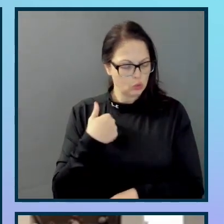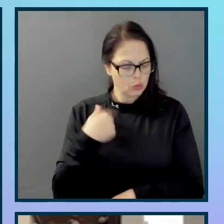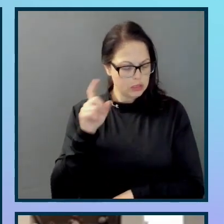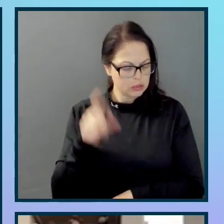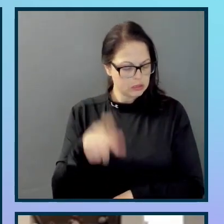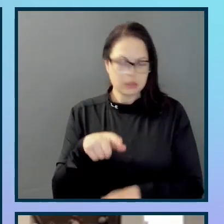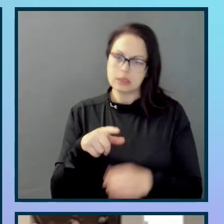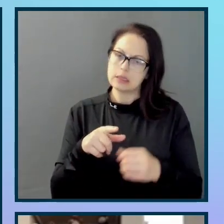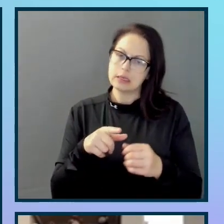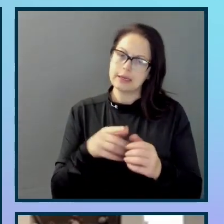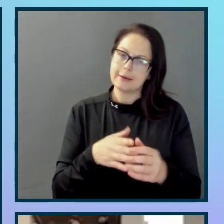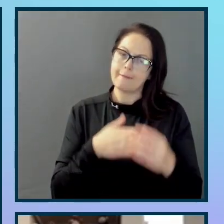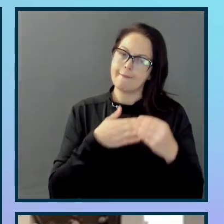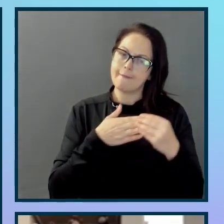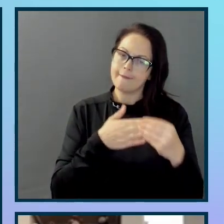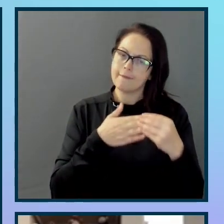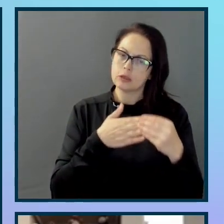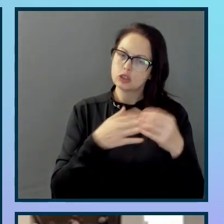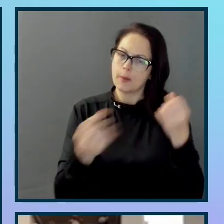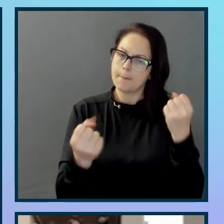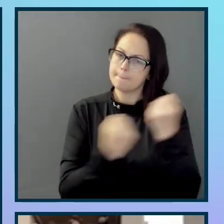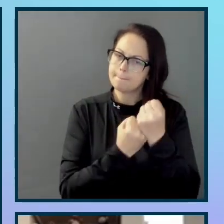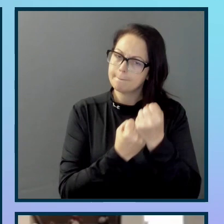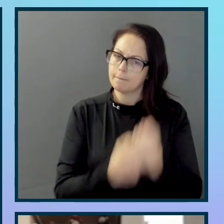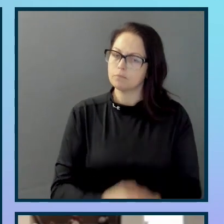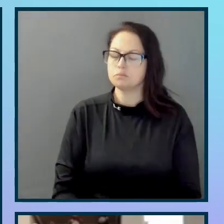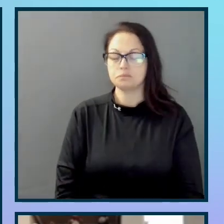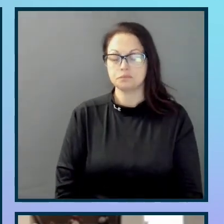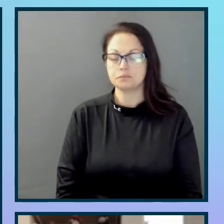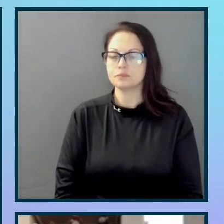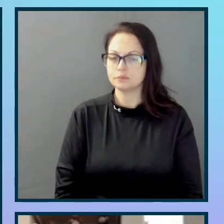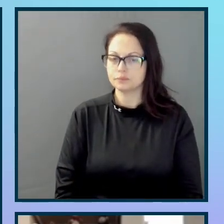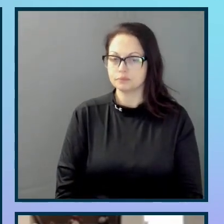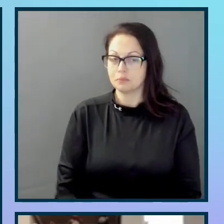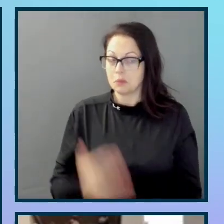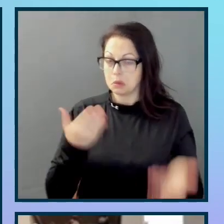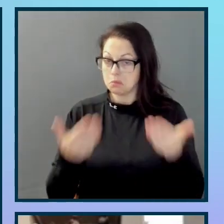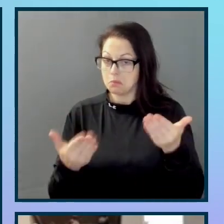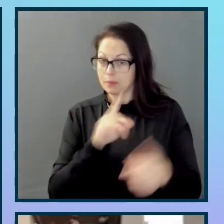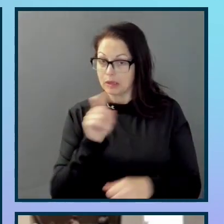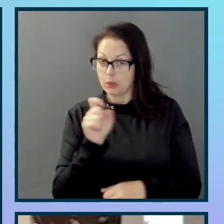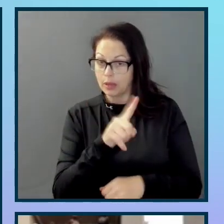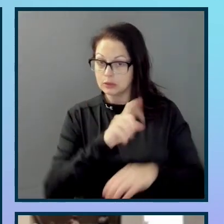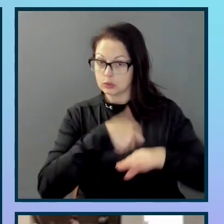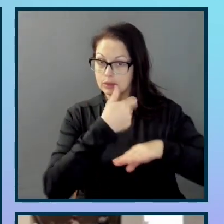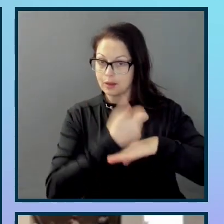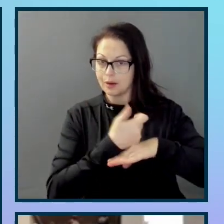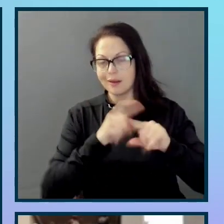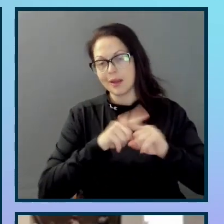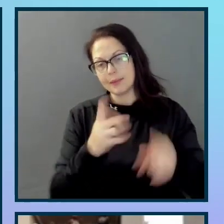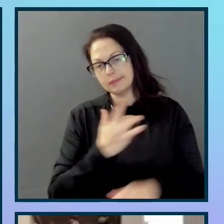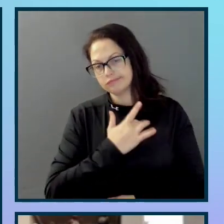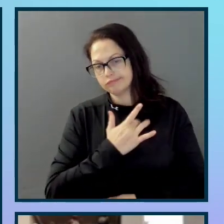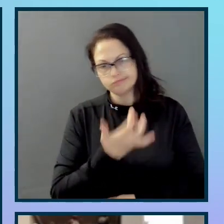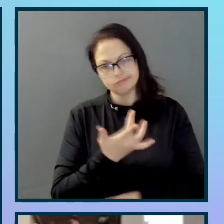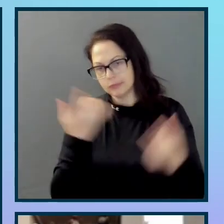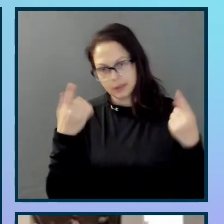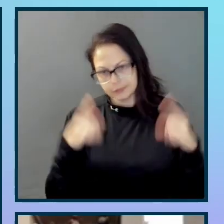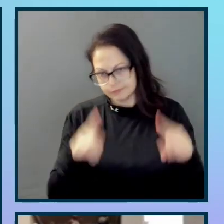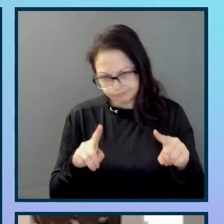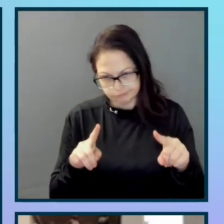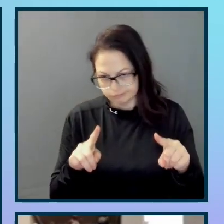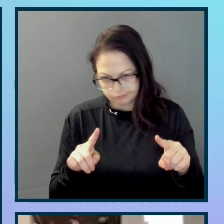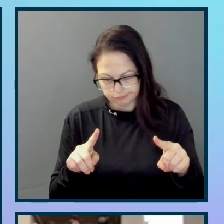Ideally, they would come in and ask you to get it set up. But in practice, that rarely happens. If you start small,